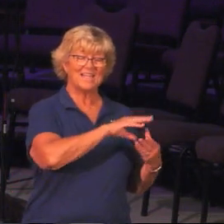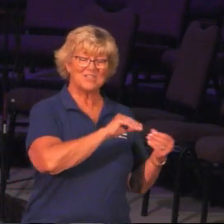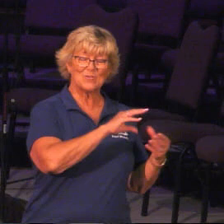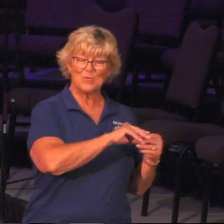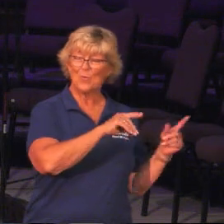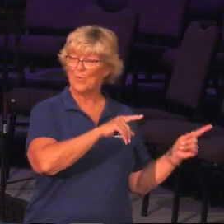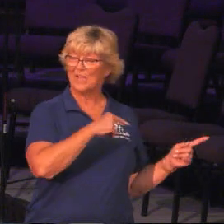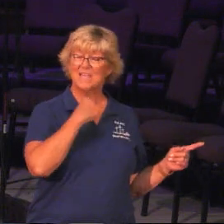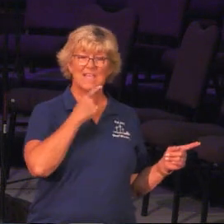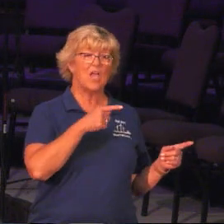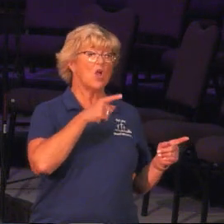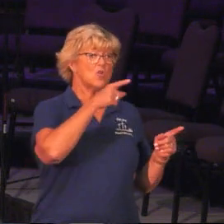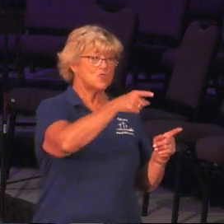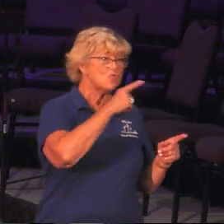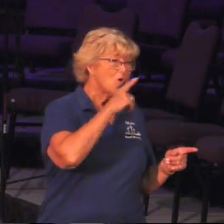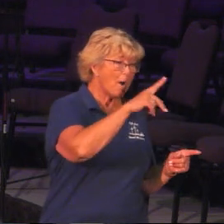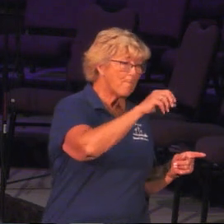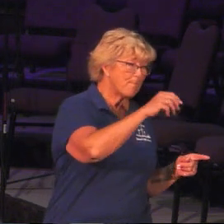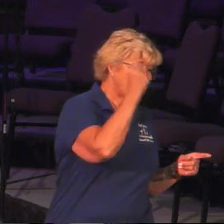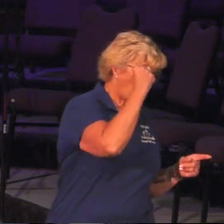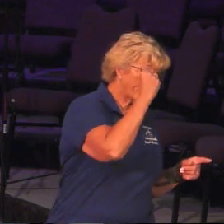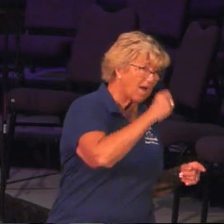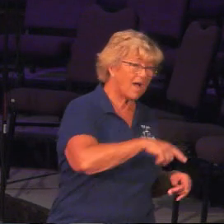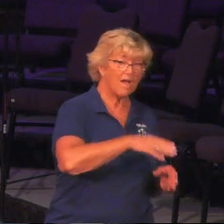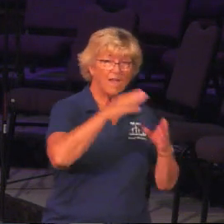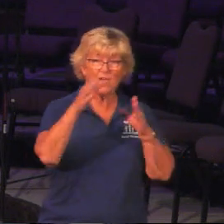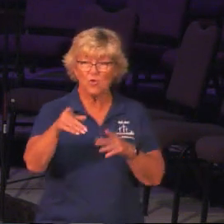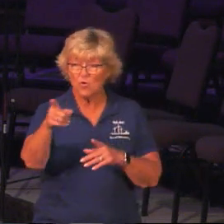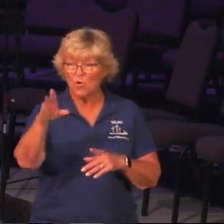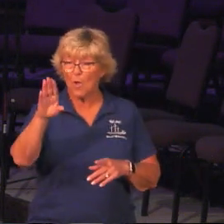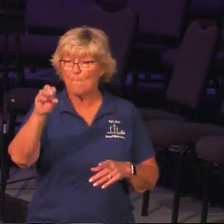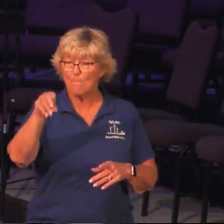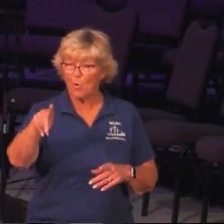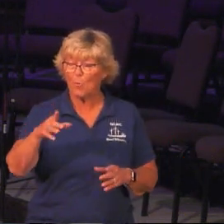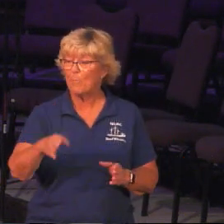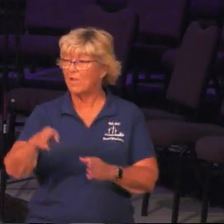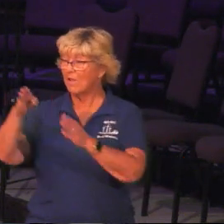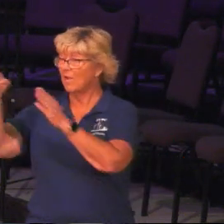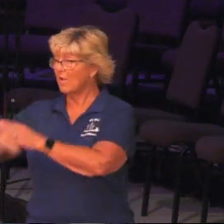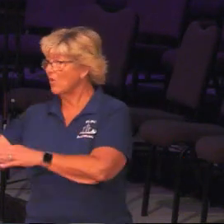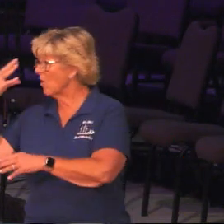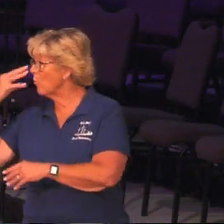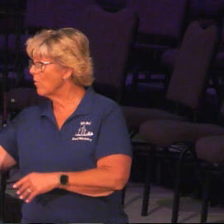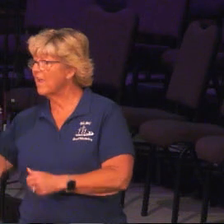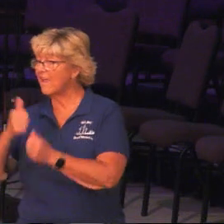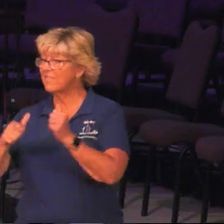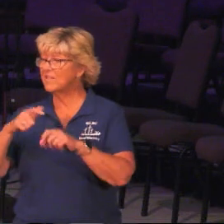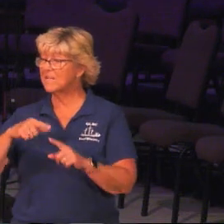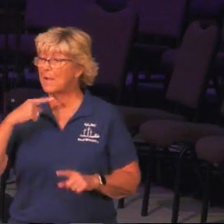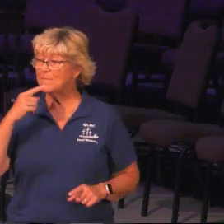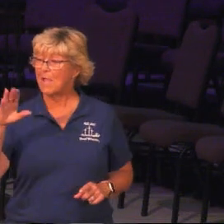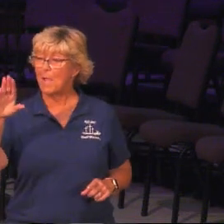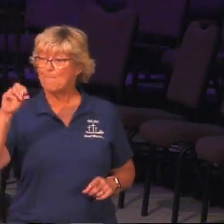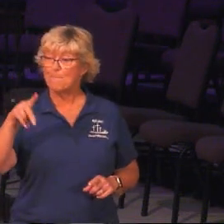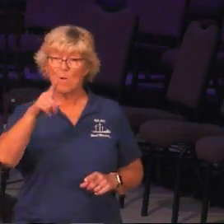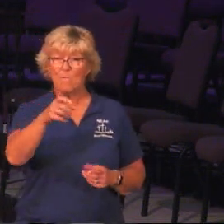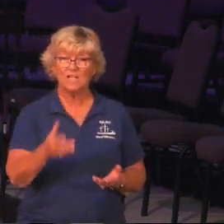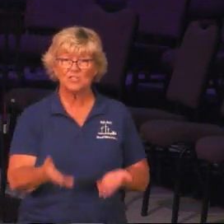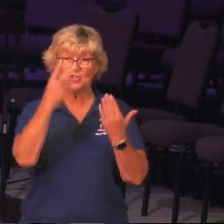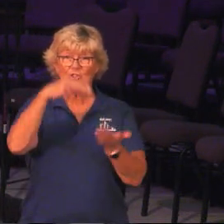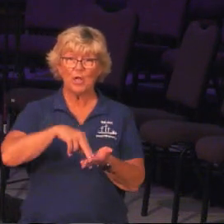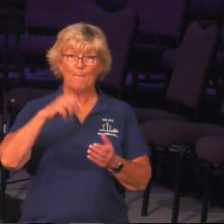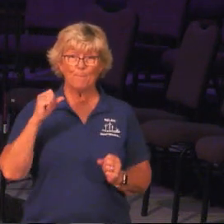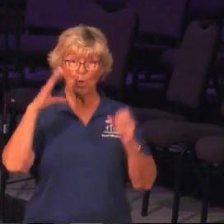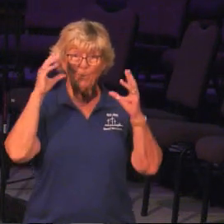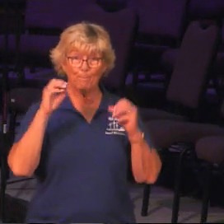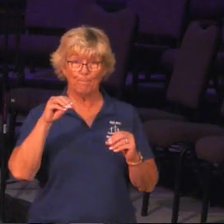you guys are Betty Boop, you guys are Popeye, and you guys are the big bad wolf. And so as he told the story, every time he said Betty Boop, whoever was Betty Boop had to jump up, boop,